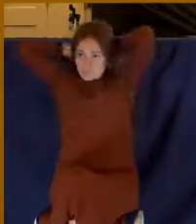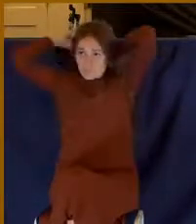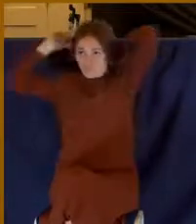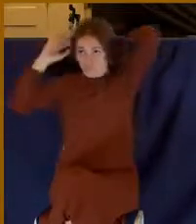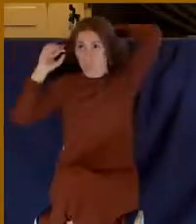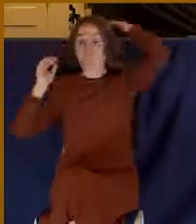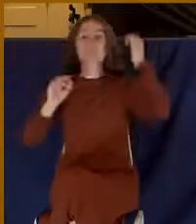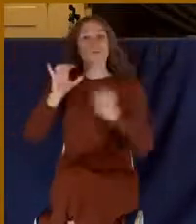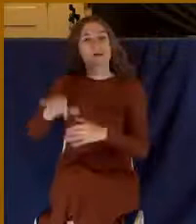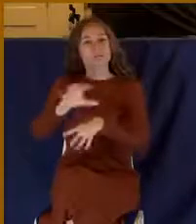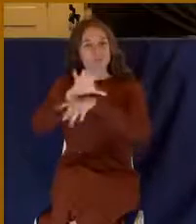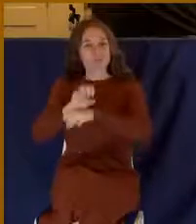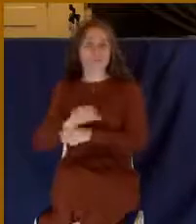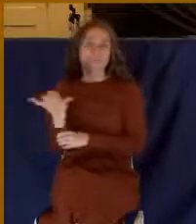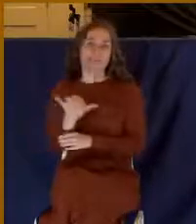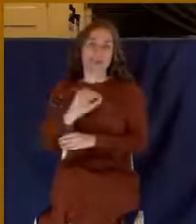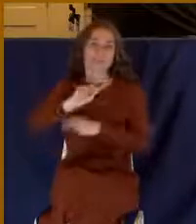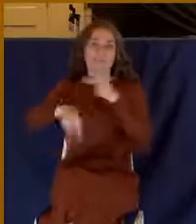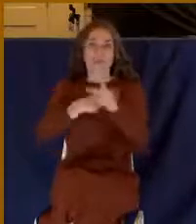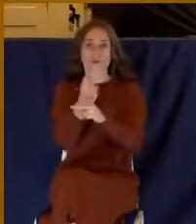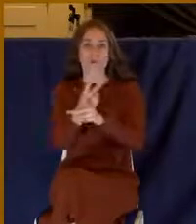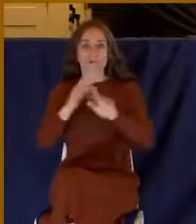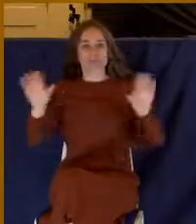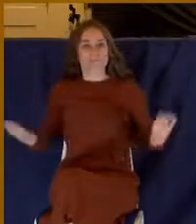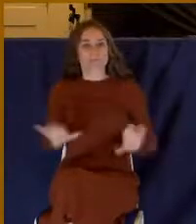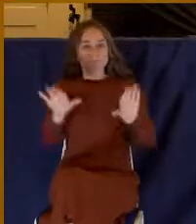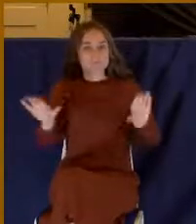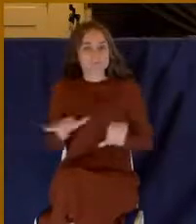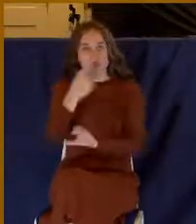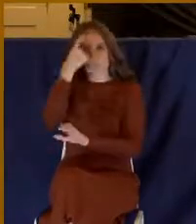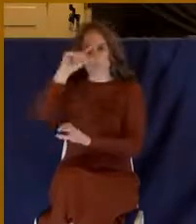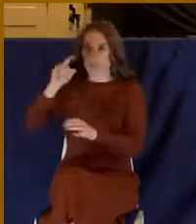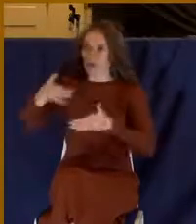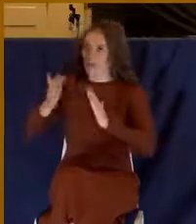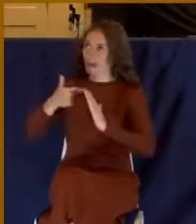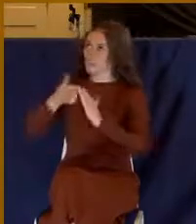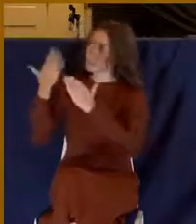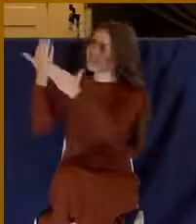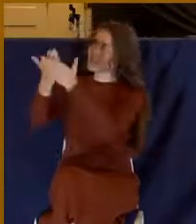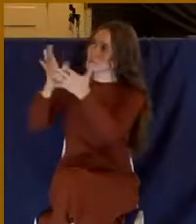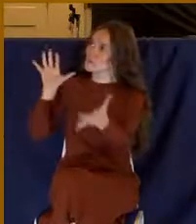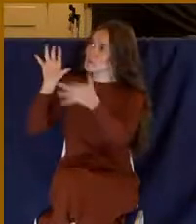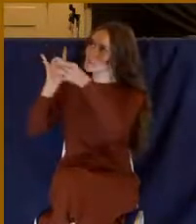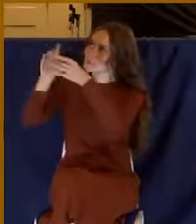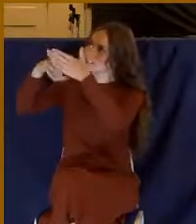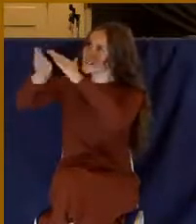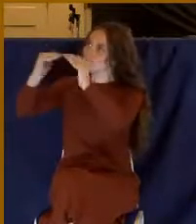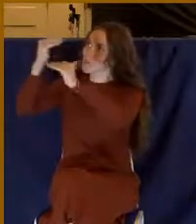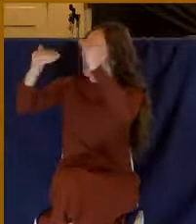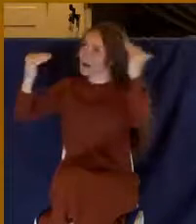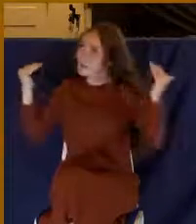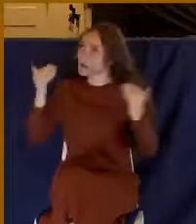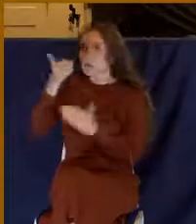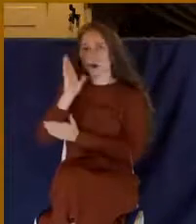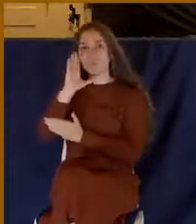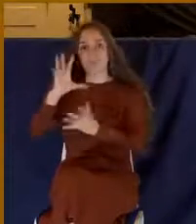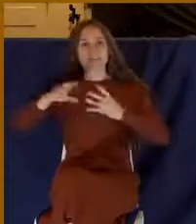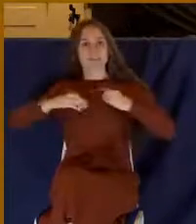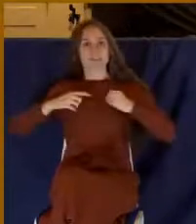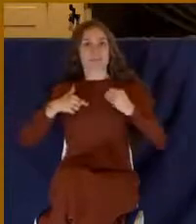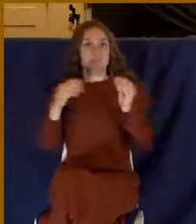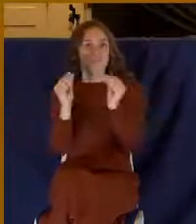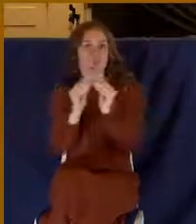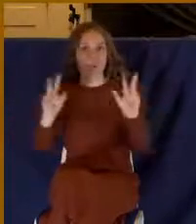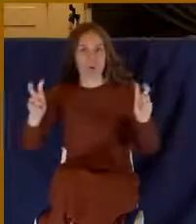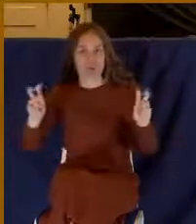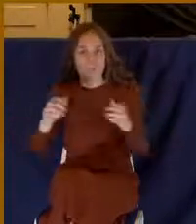or ceremony as a way to get you to heaven or to make you more spiritual or more acceptable to God. Now,